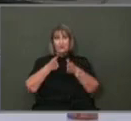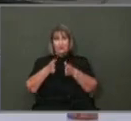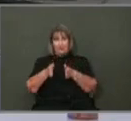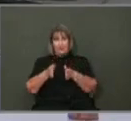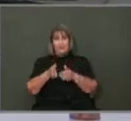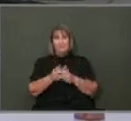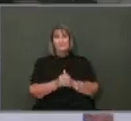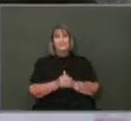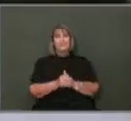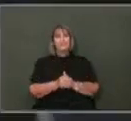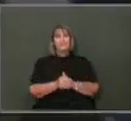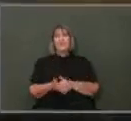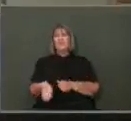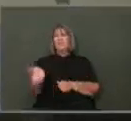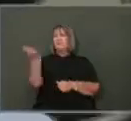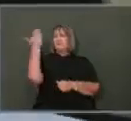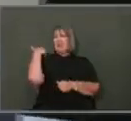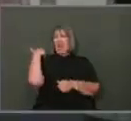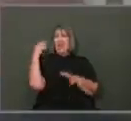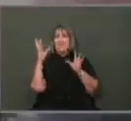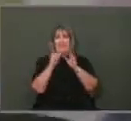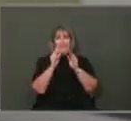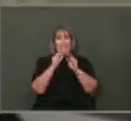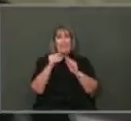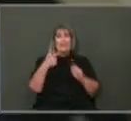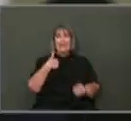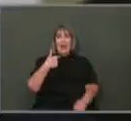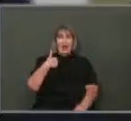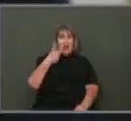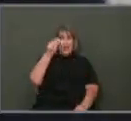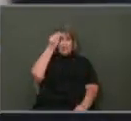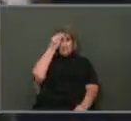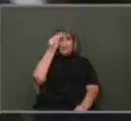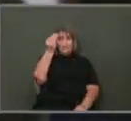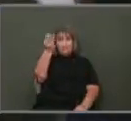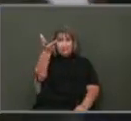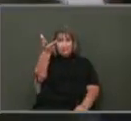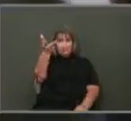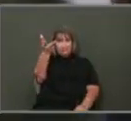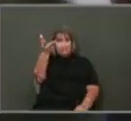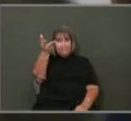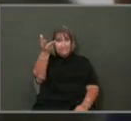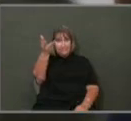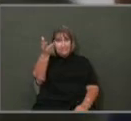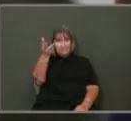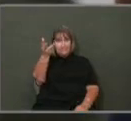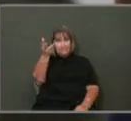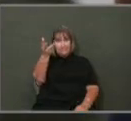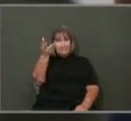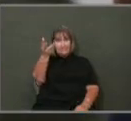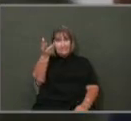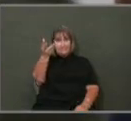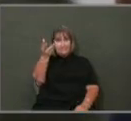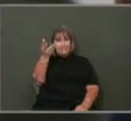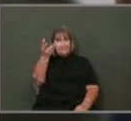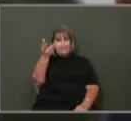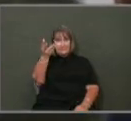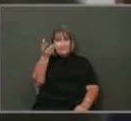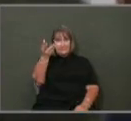Last time that we have a meeting, I brought it up to your attention. You that the